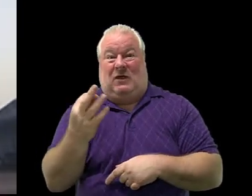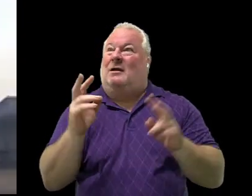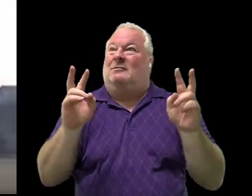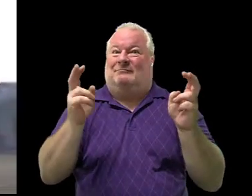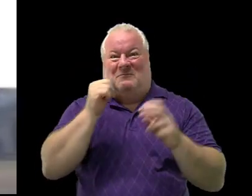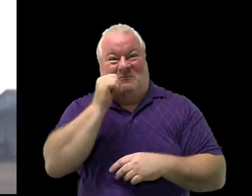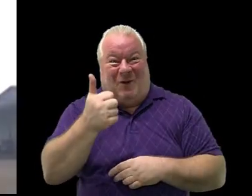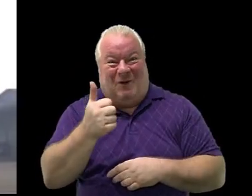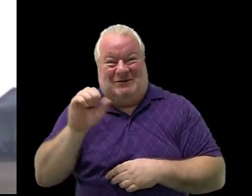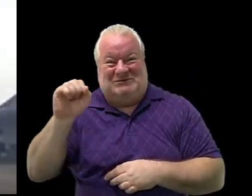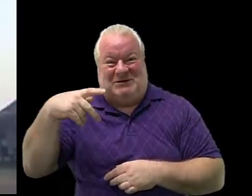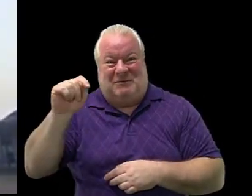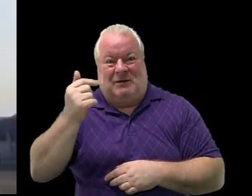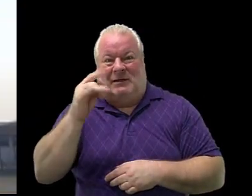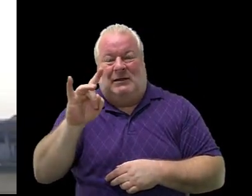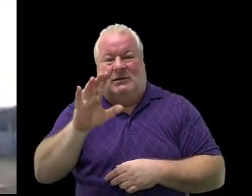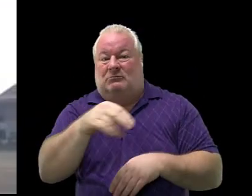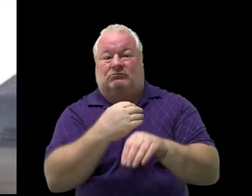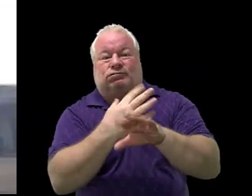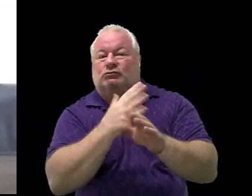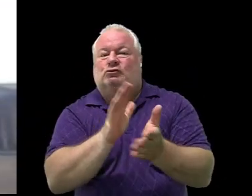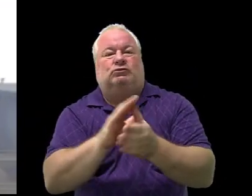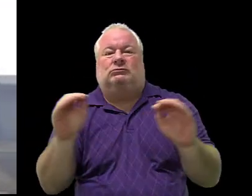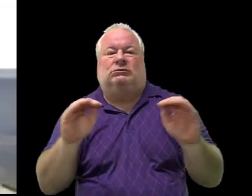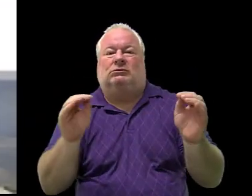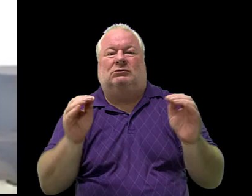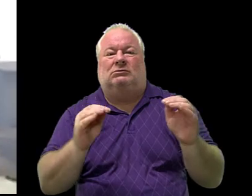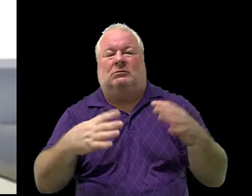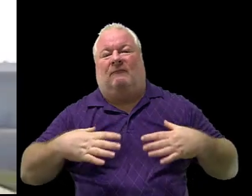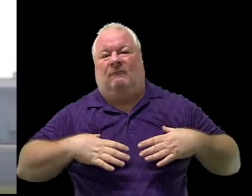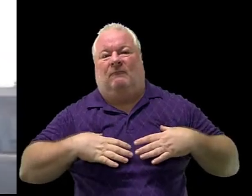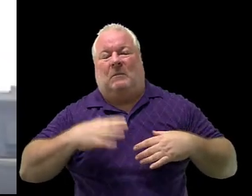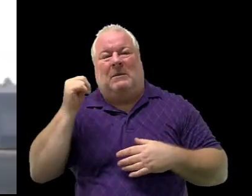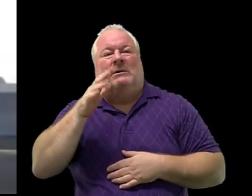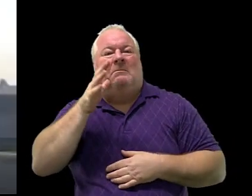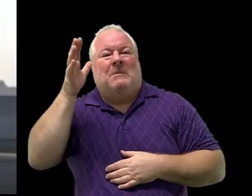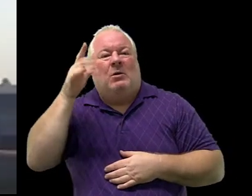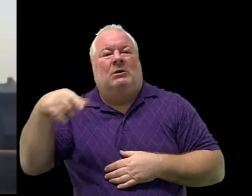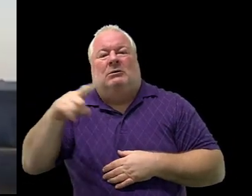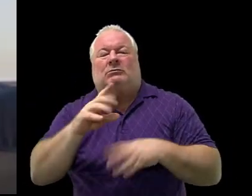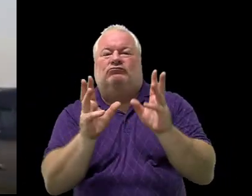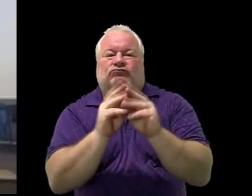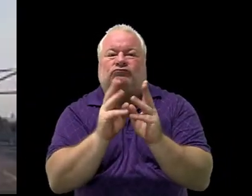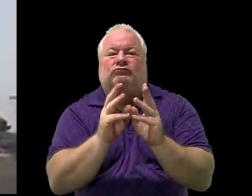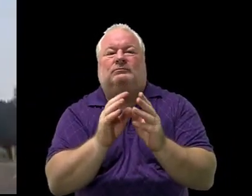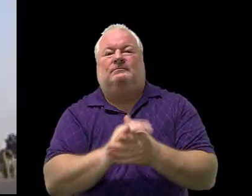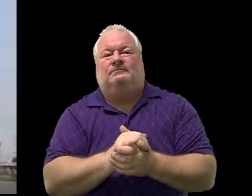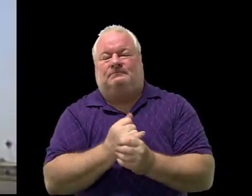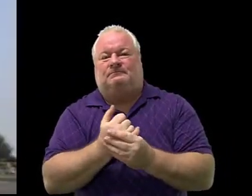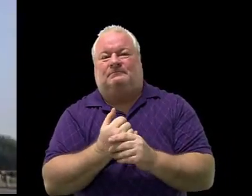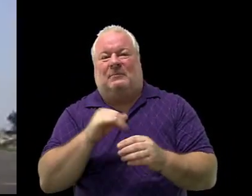18th we do not have school due to parent conferences you have a student free day